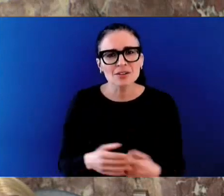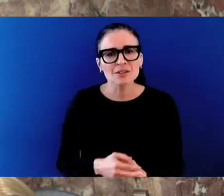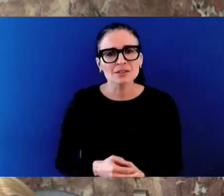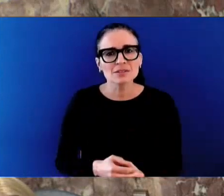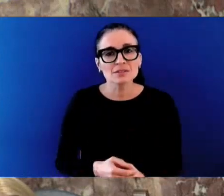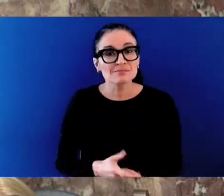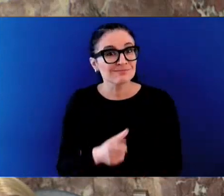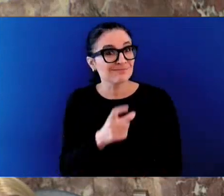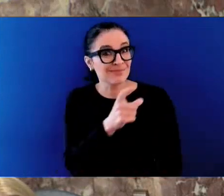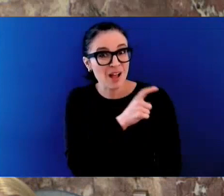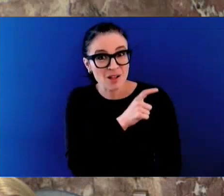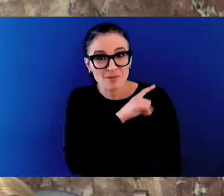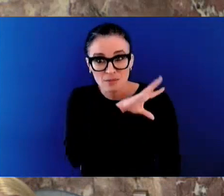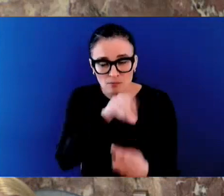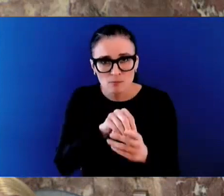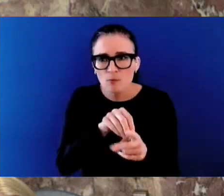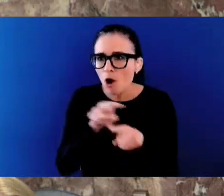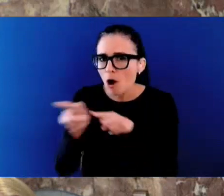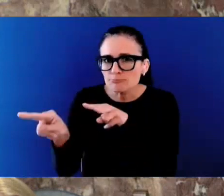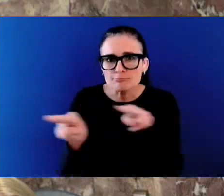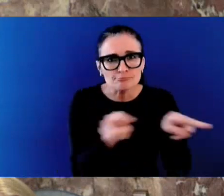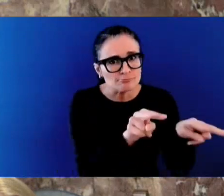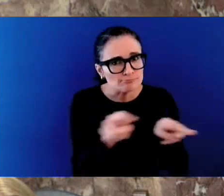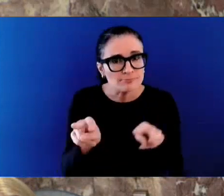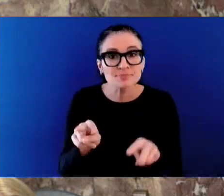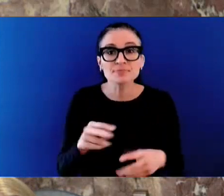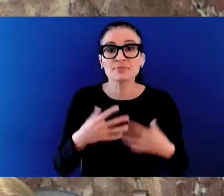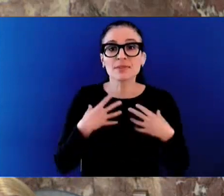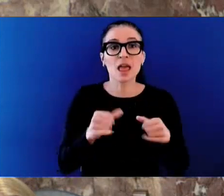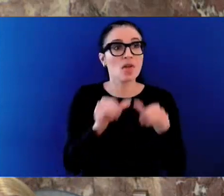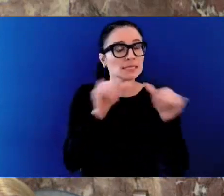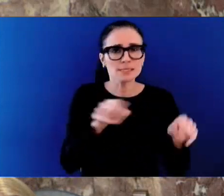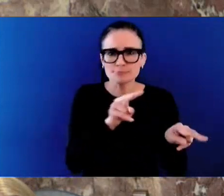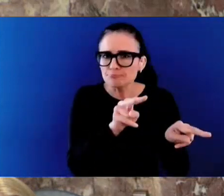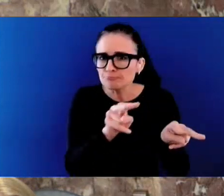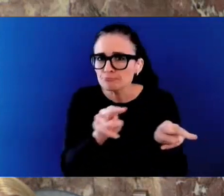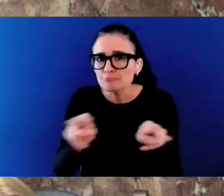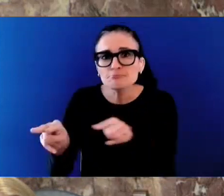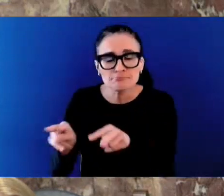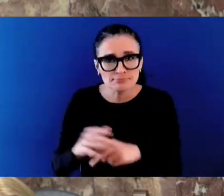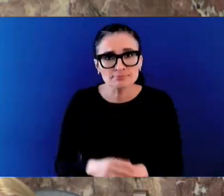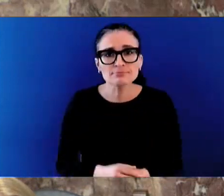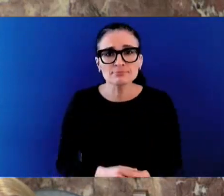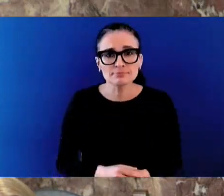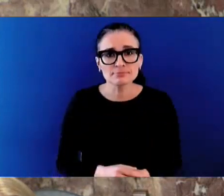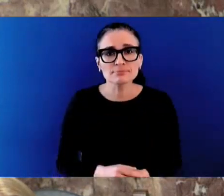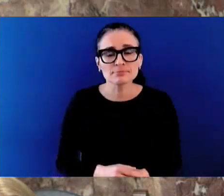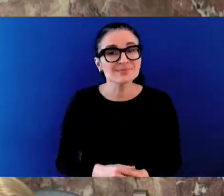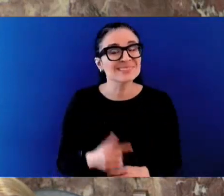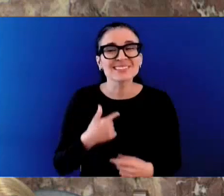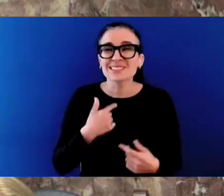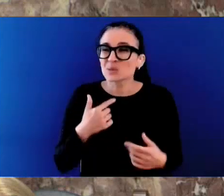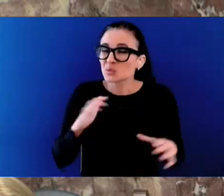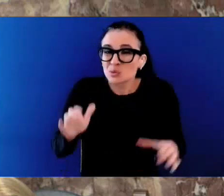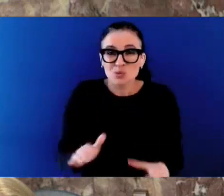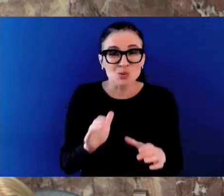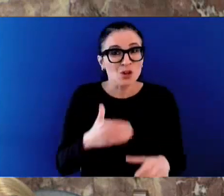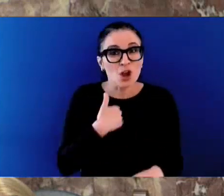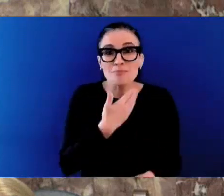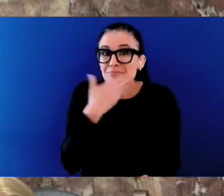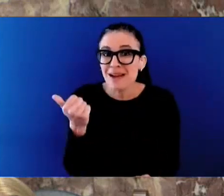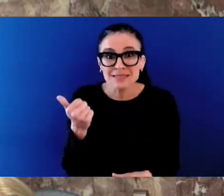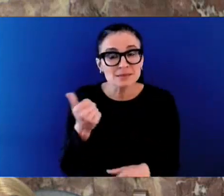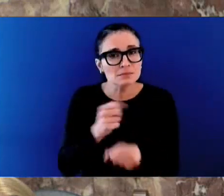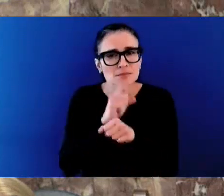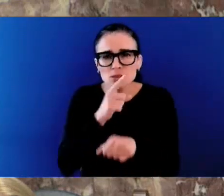system on alert around doing the very best that we can do to ensure that we have proper pathways to care for children and youth. We're going to